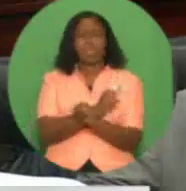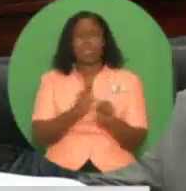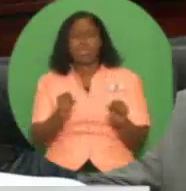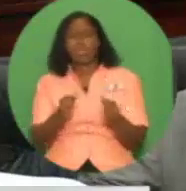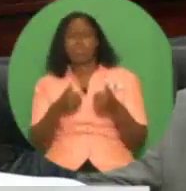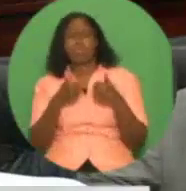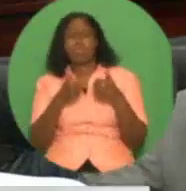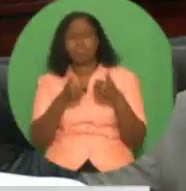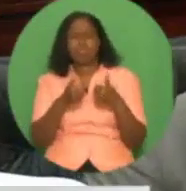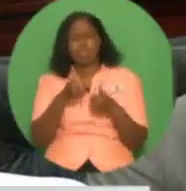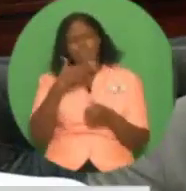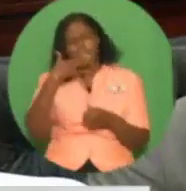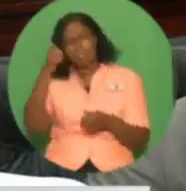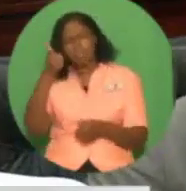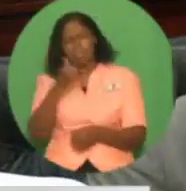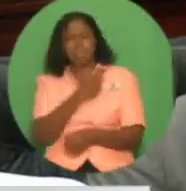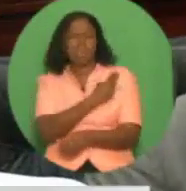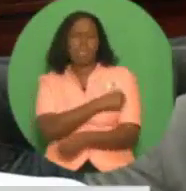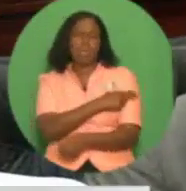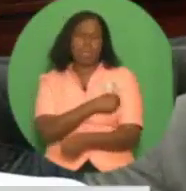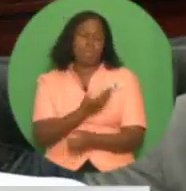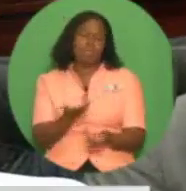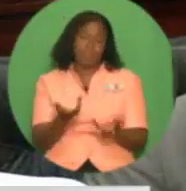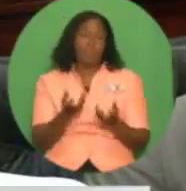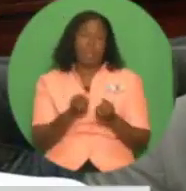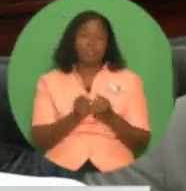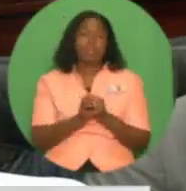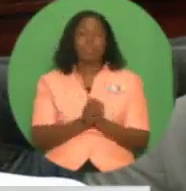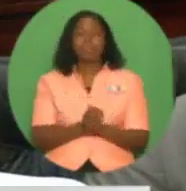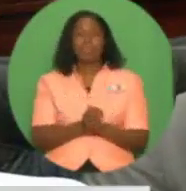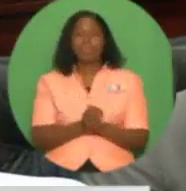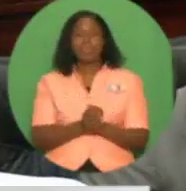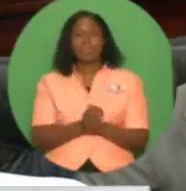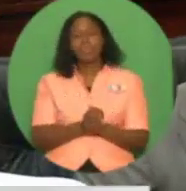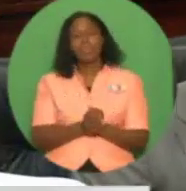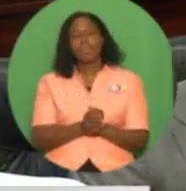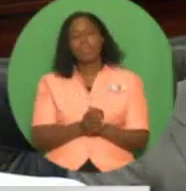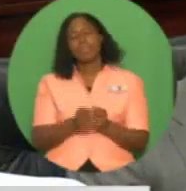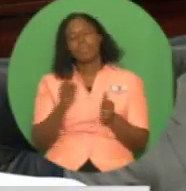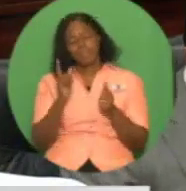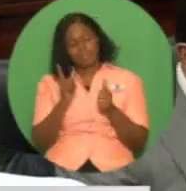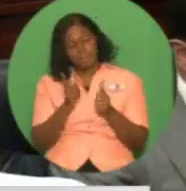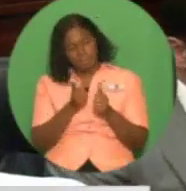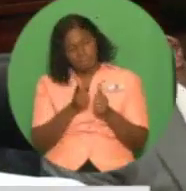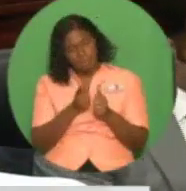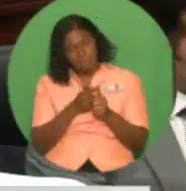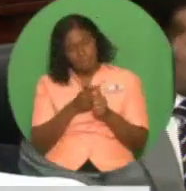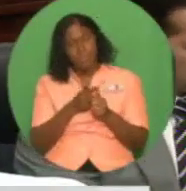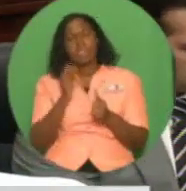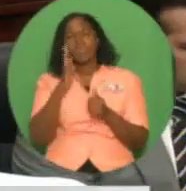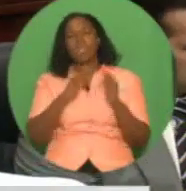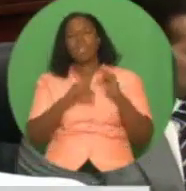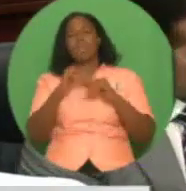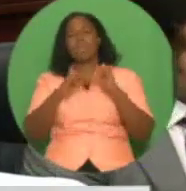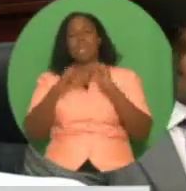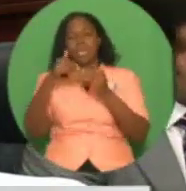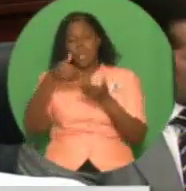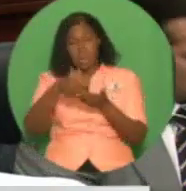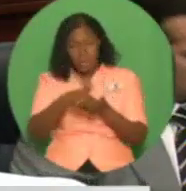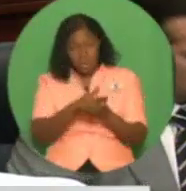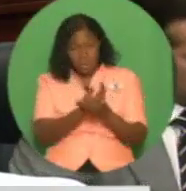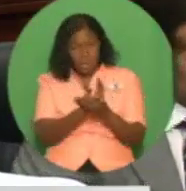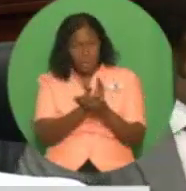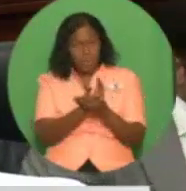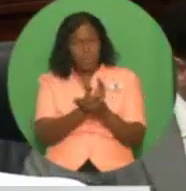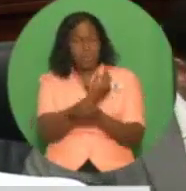In addition to those already mentioned, a new health center is being built in Diego Martin, and renovations